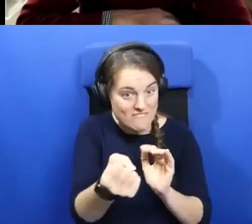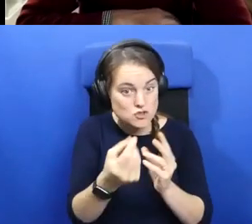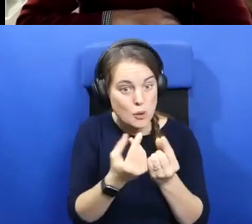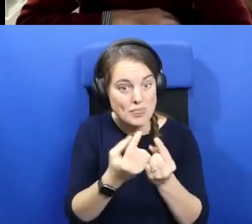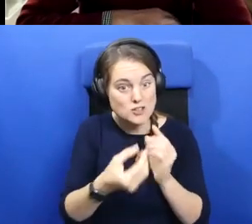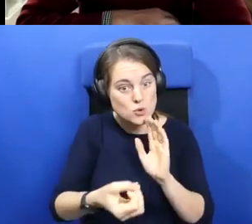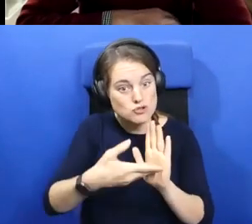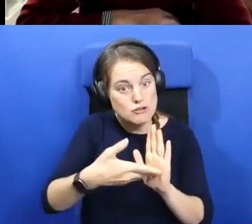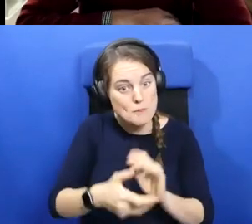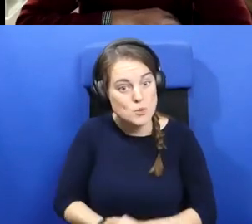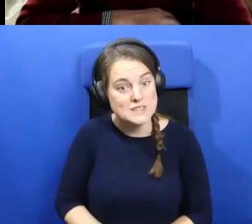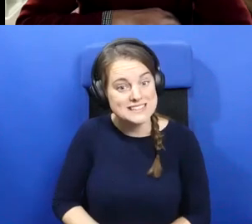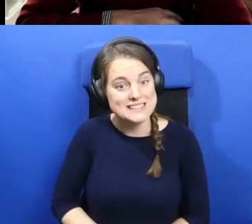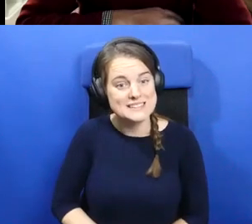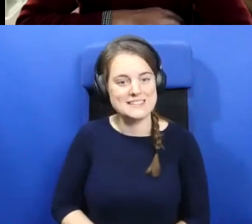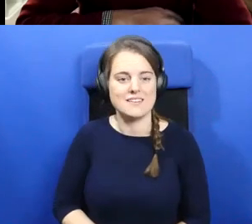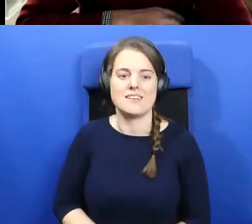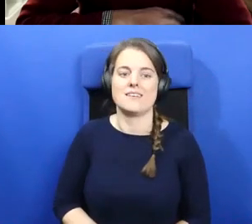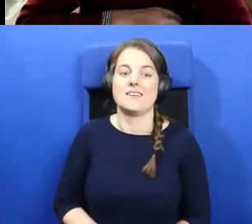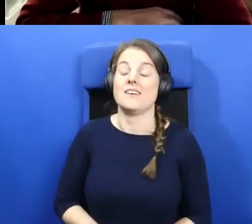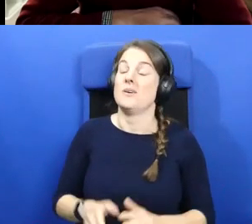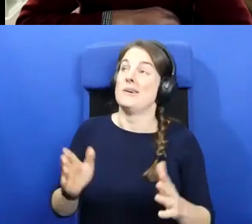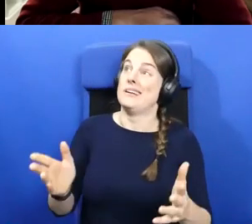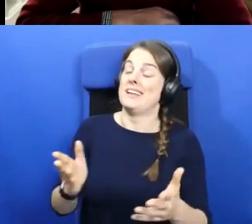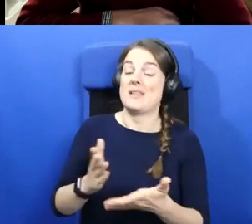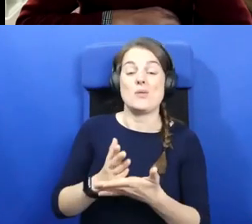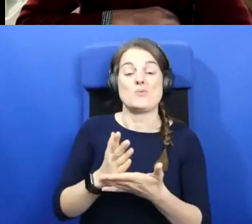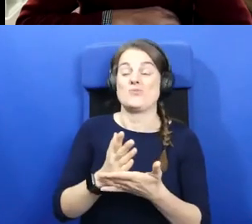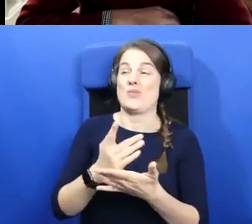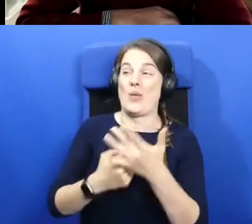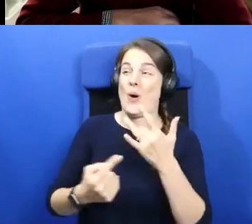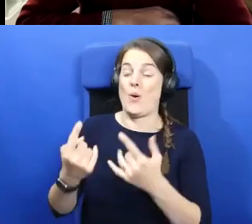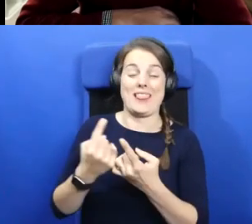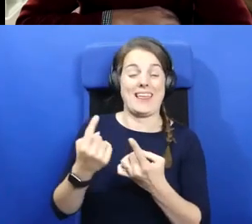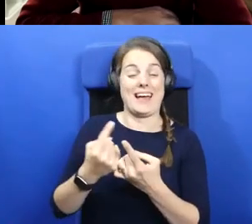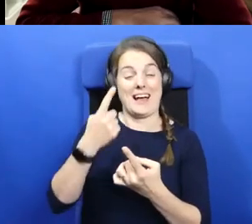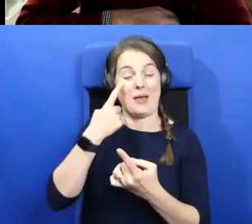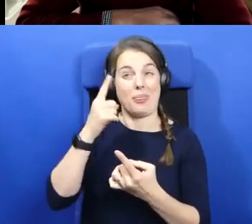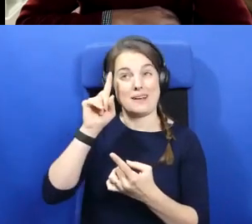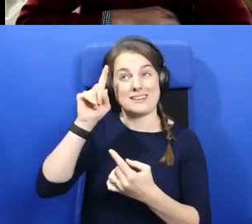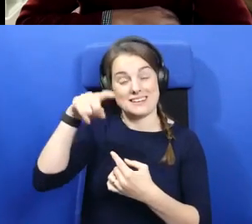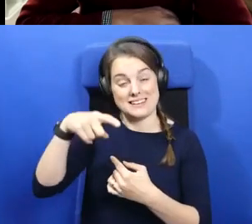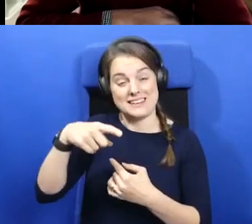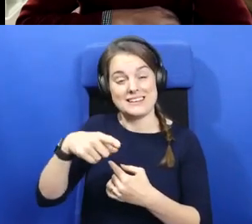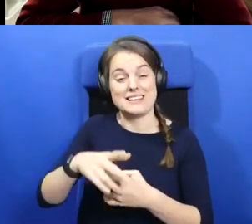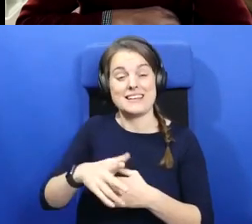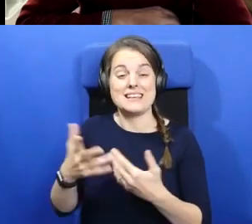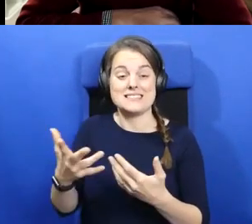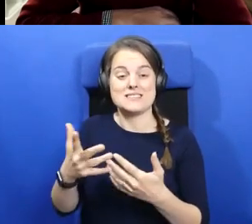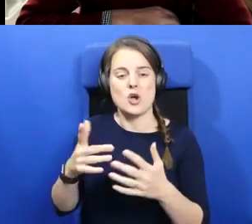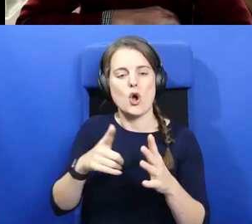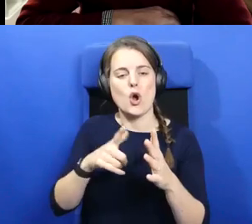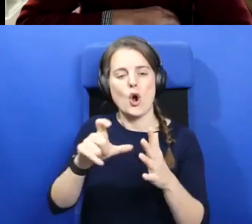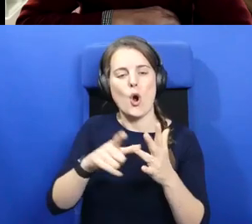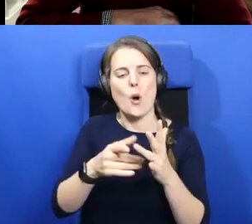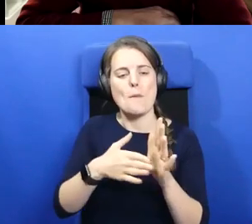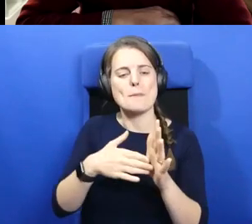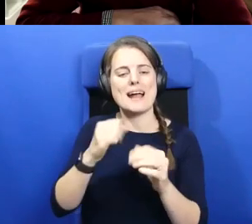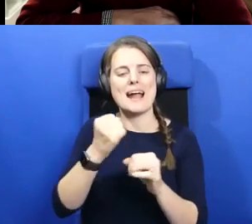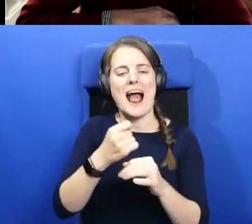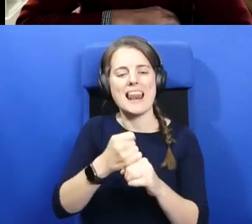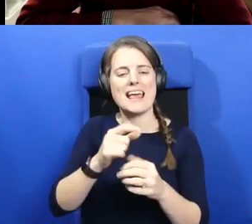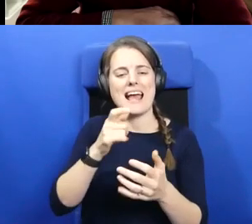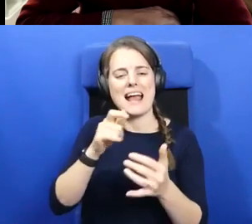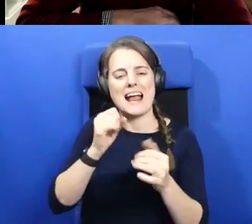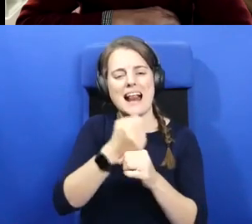Well, just, uh, the only thing I can really think of contributing is, um, um, what we thought of doing was, was having a bilingual,